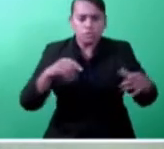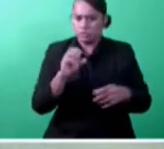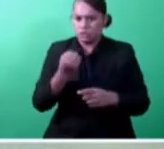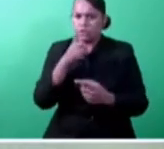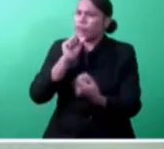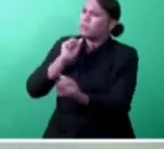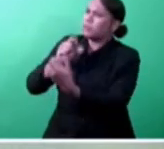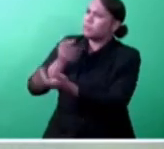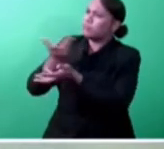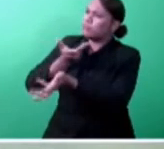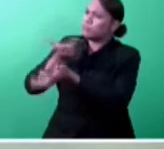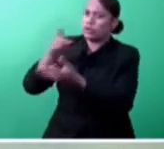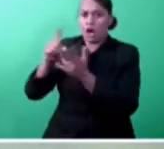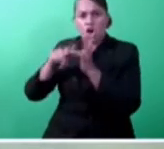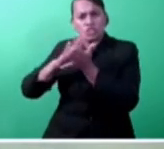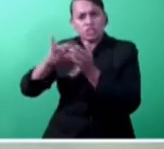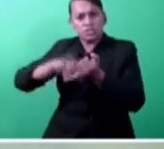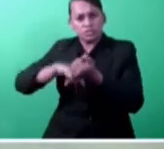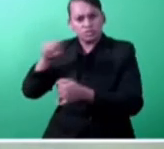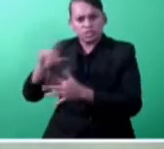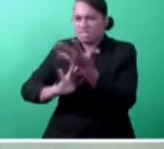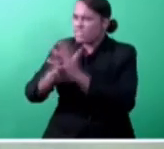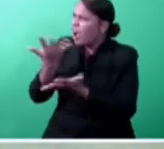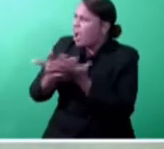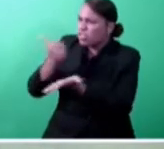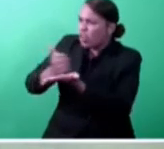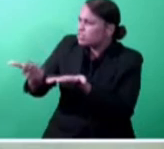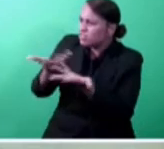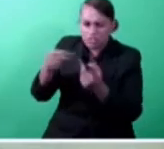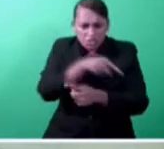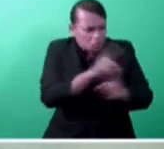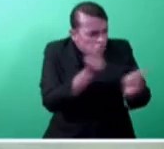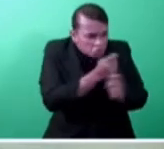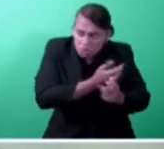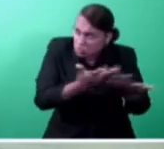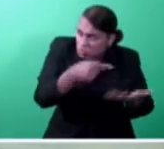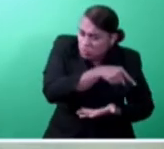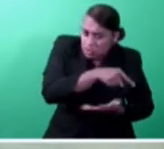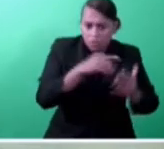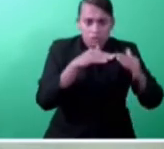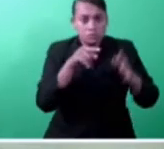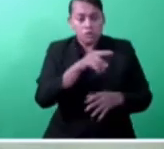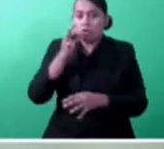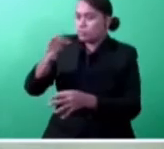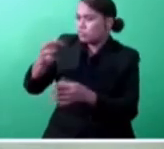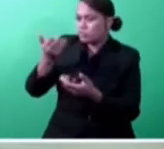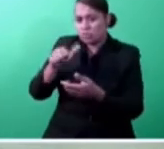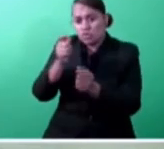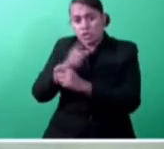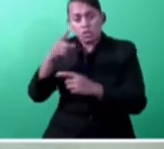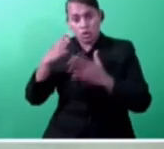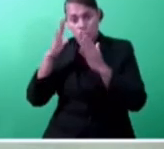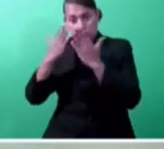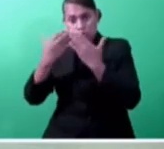employees then it must be reported to municipalities and OHS. If these changes are not made the business